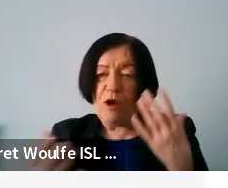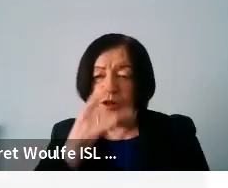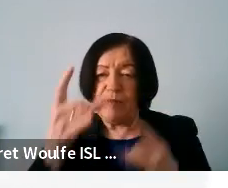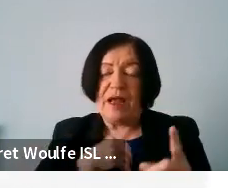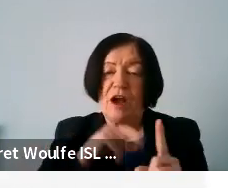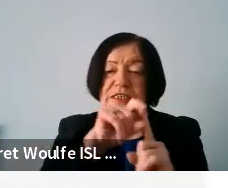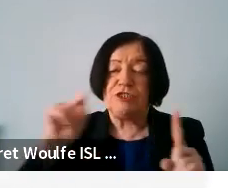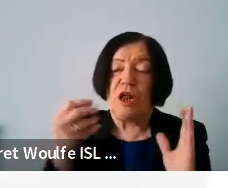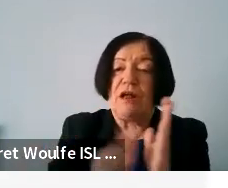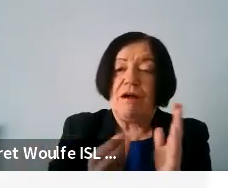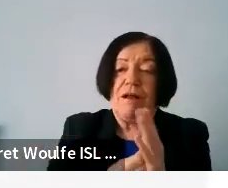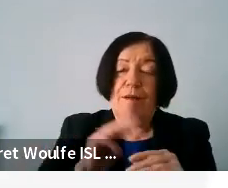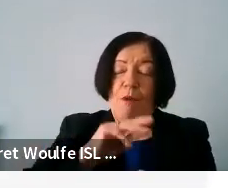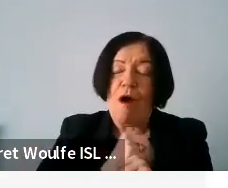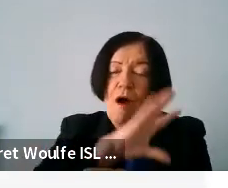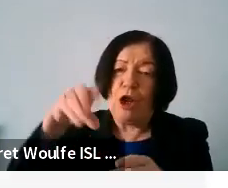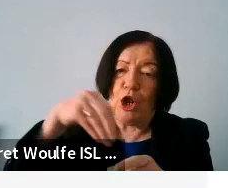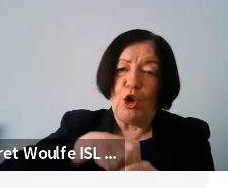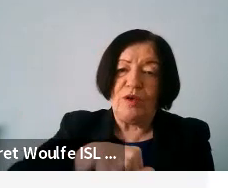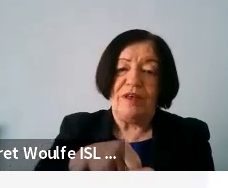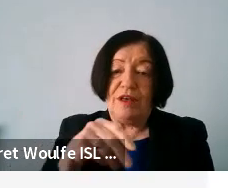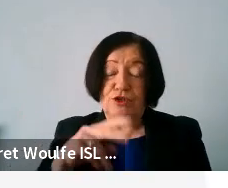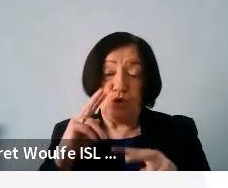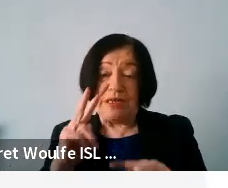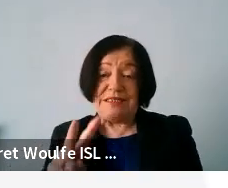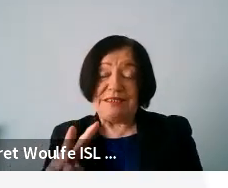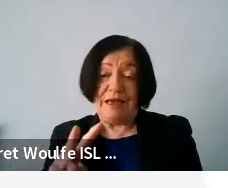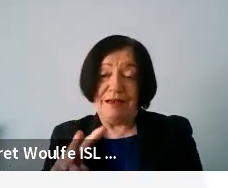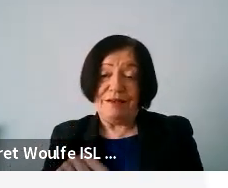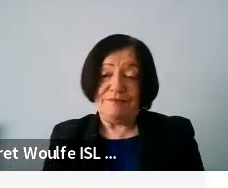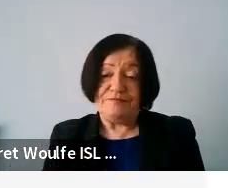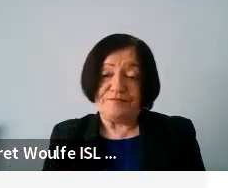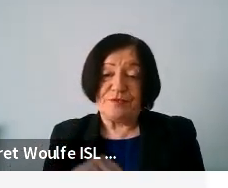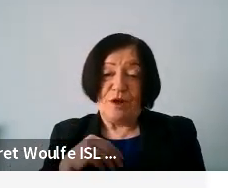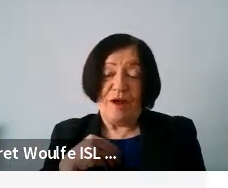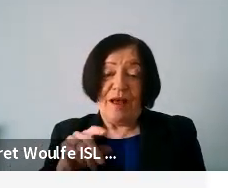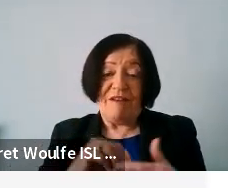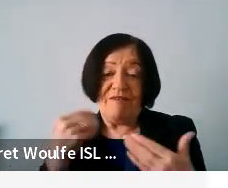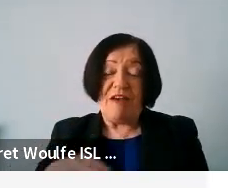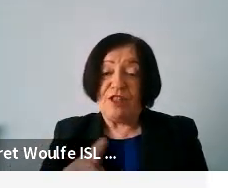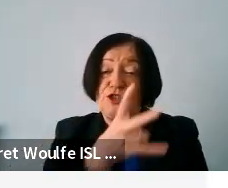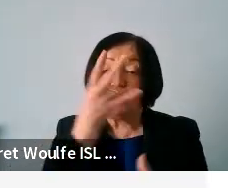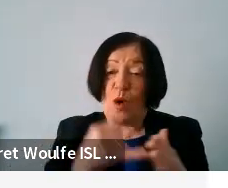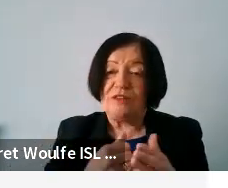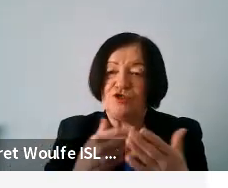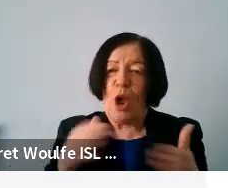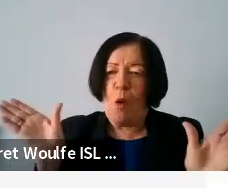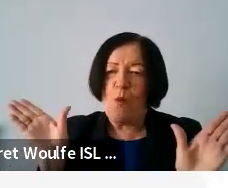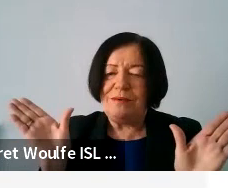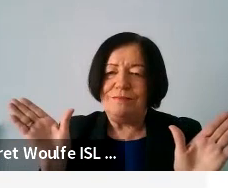our digital economy more inclusive? So as you can see, we have left these questions quite open.